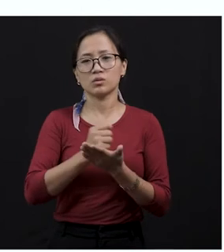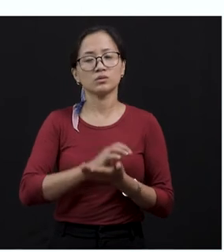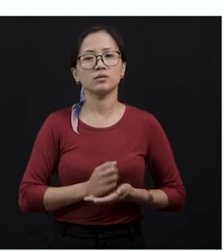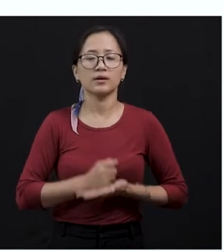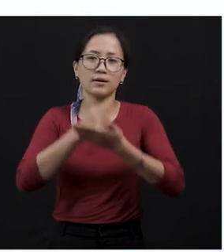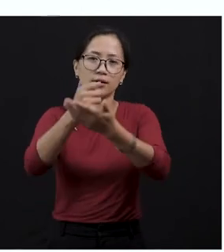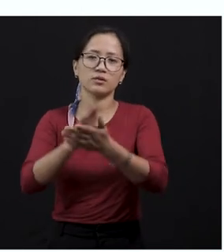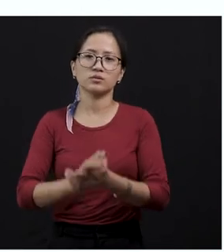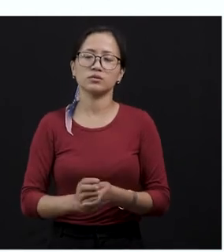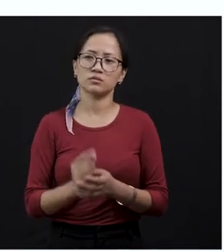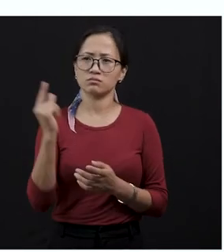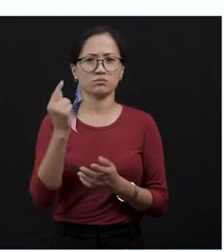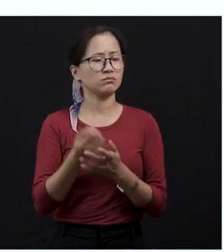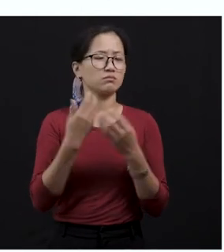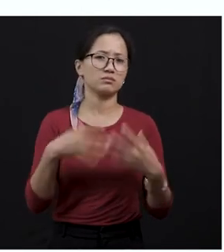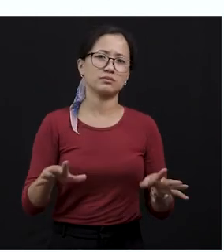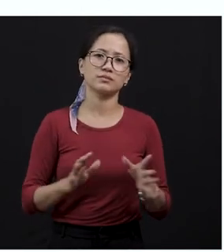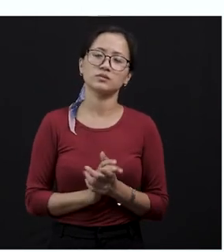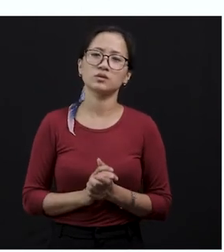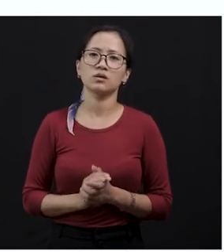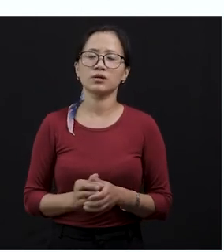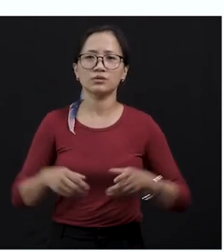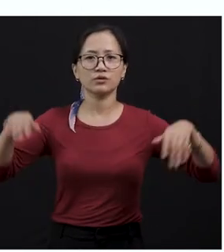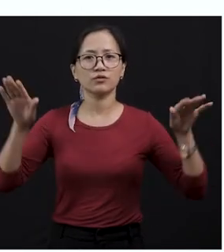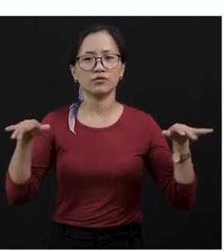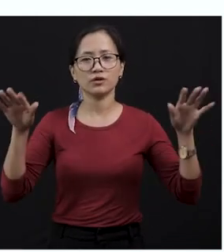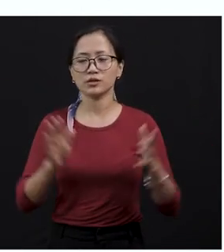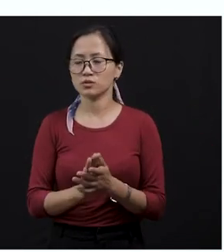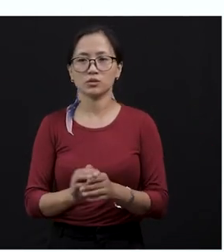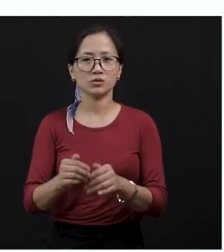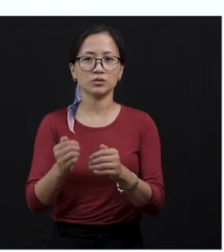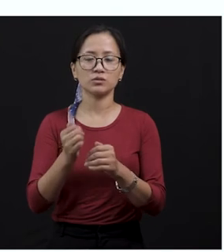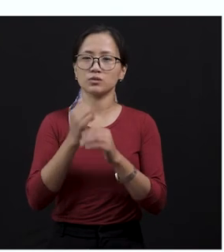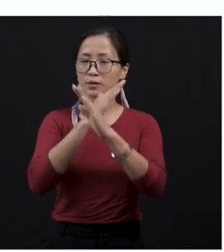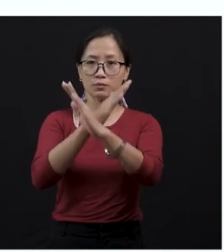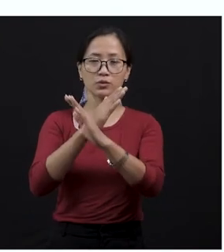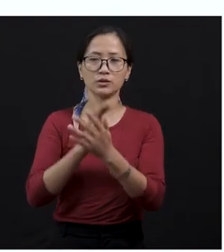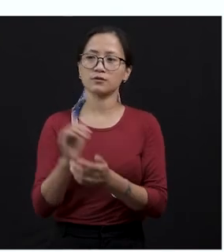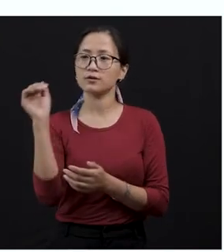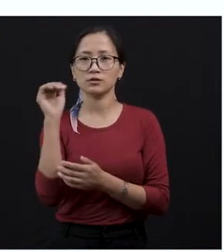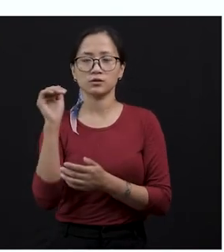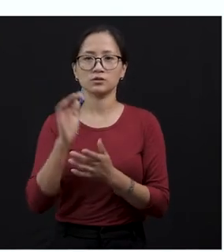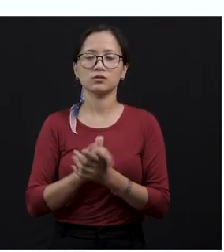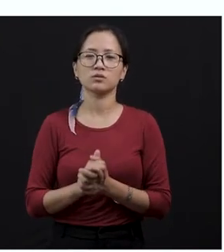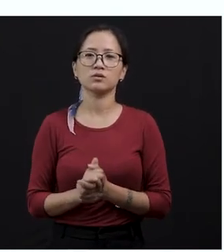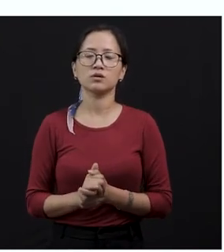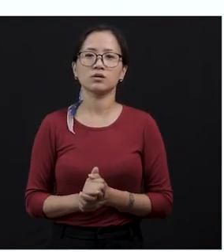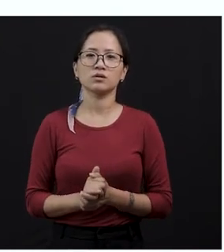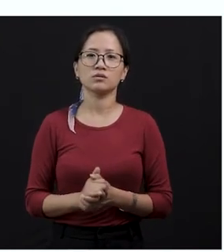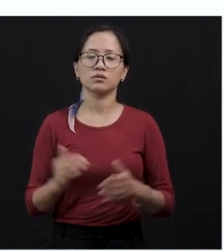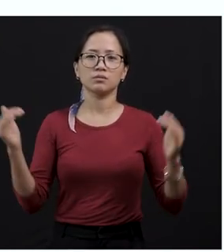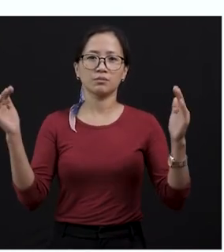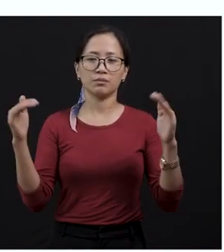becomes vain, useless, isn't it? They were flying in order to protect the snake, isn't it? So when they flew, they